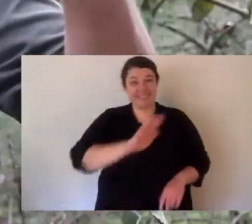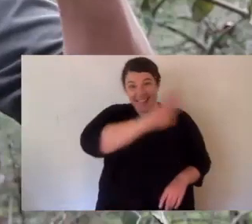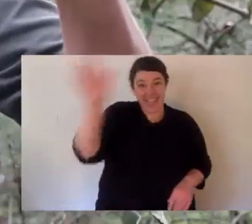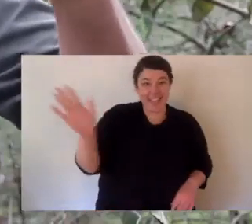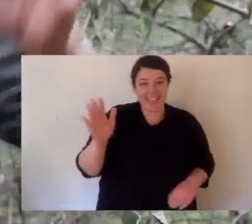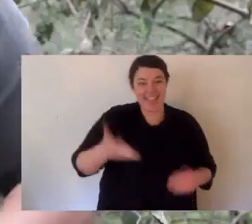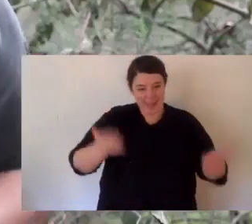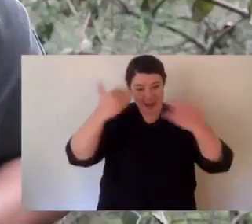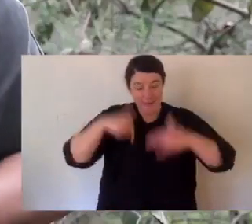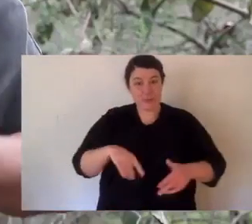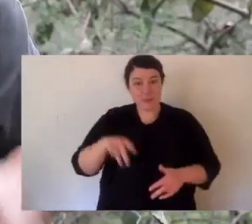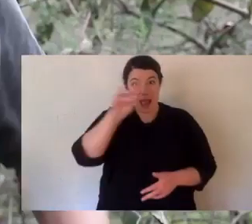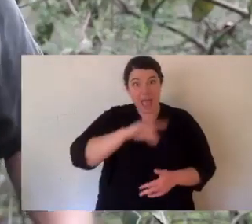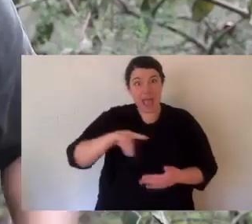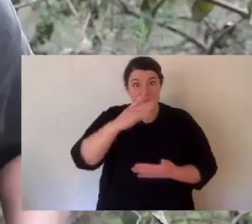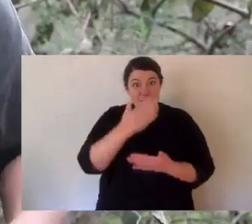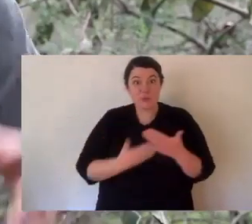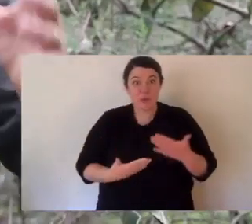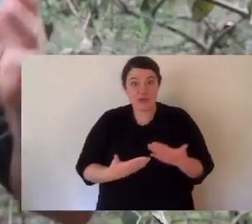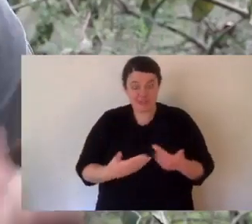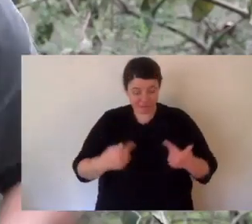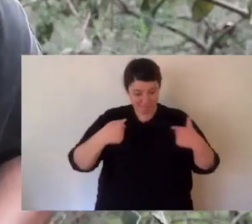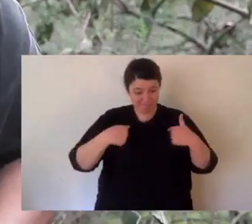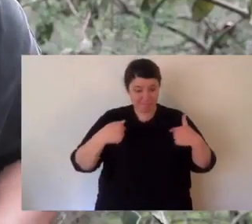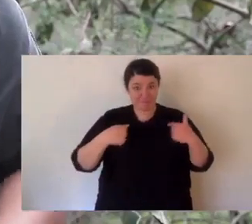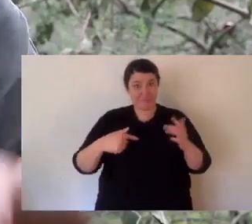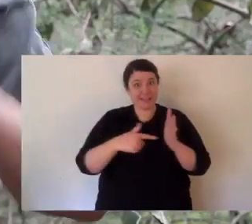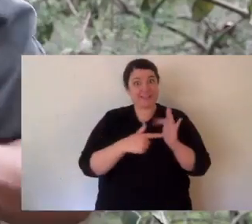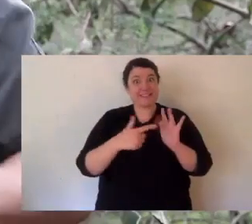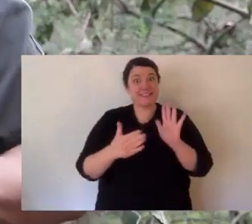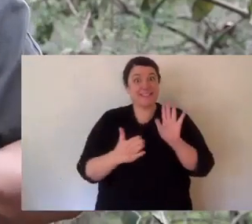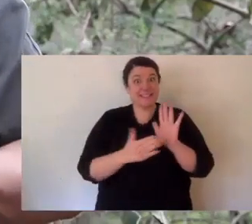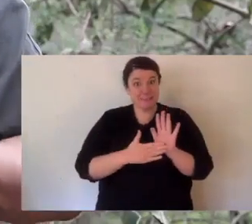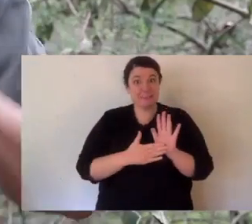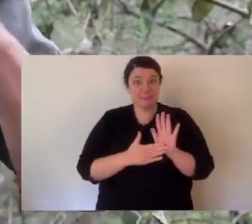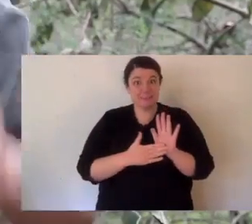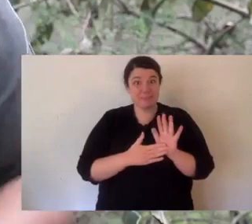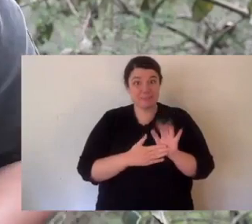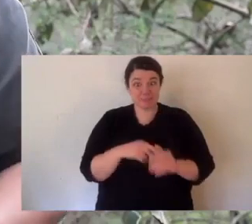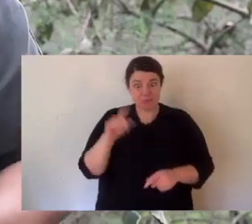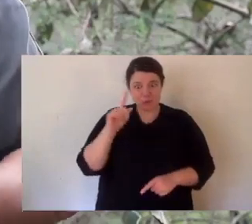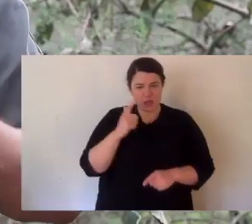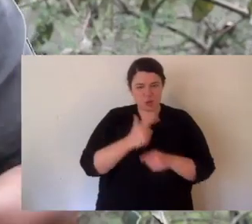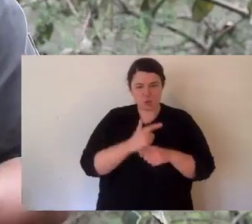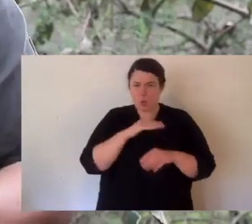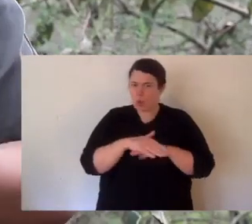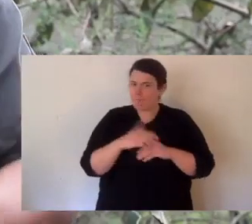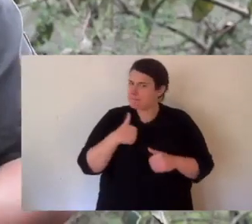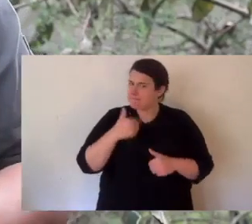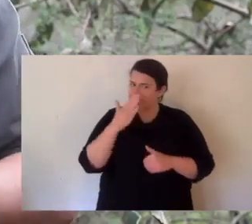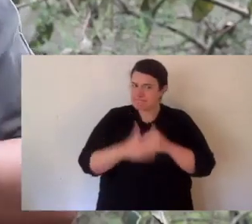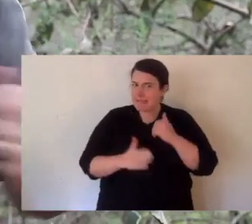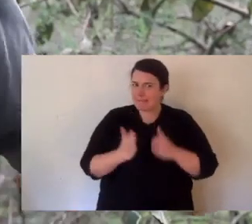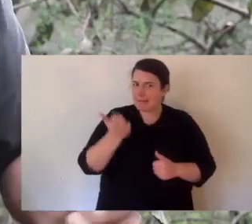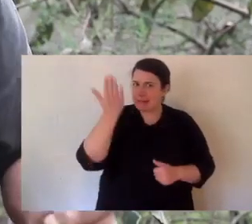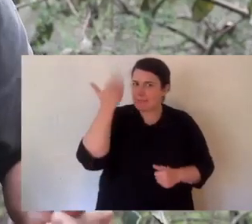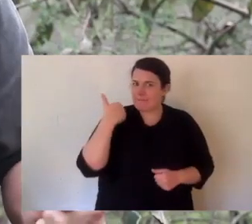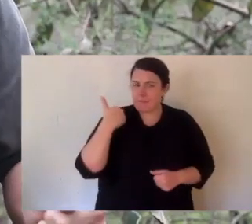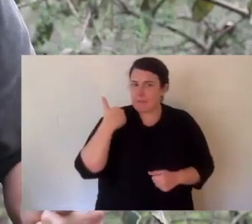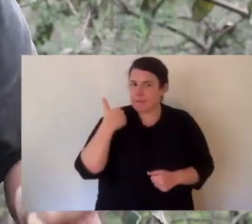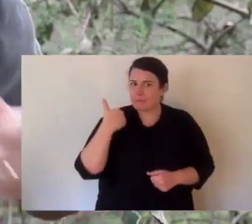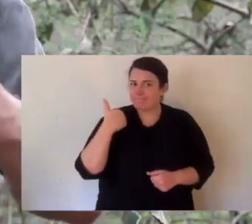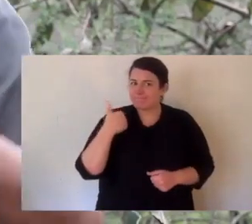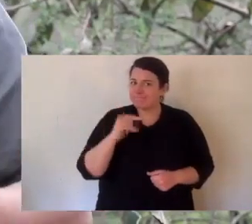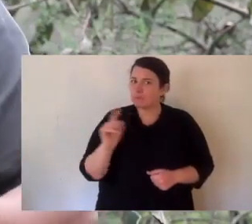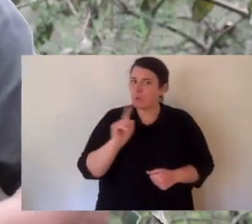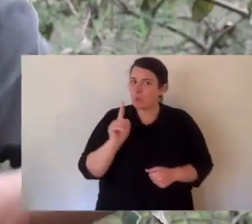G'day everyone. Welcome to Animal Tales with Tim Faulkner. That's me. Now today I'm talking about something that I haven't before